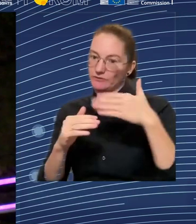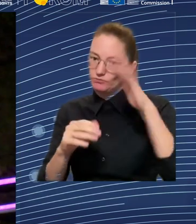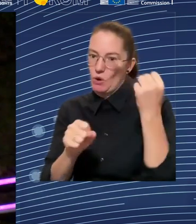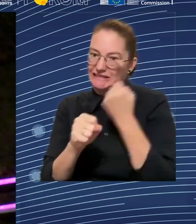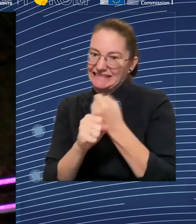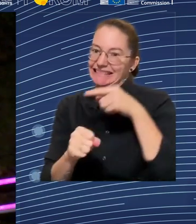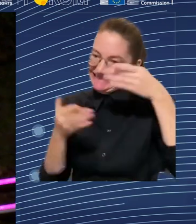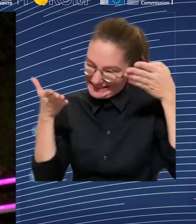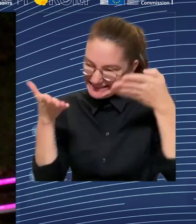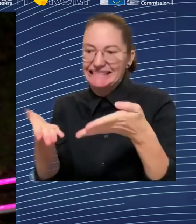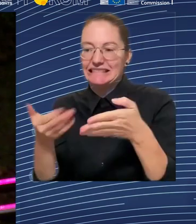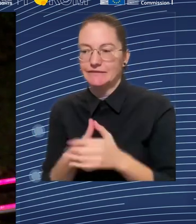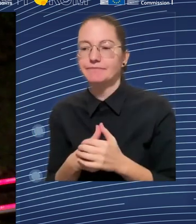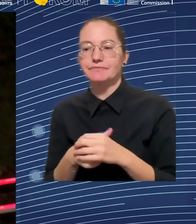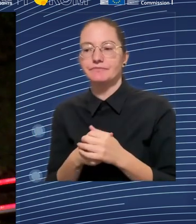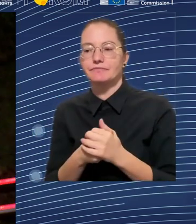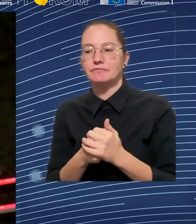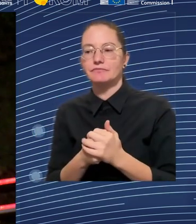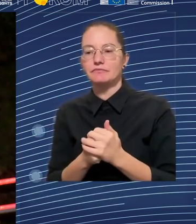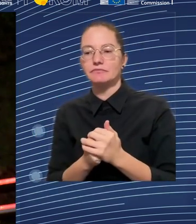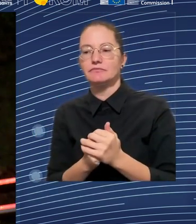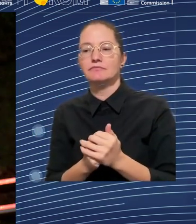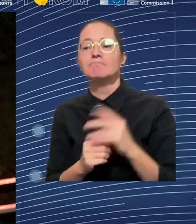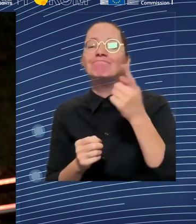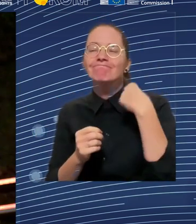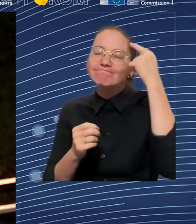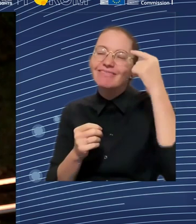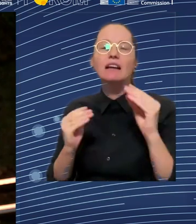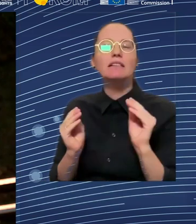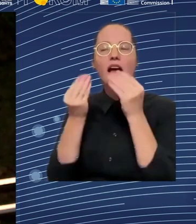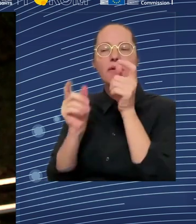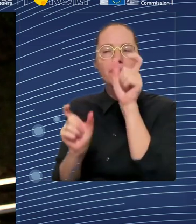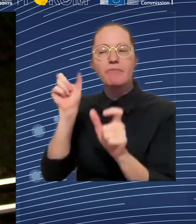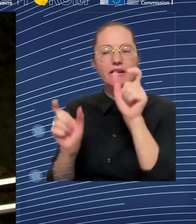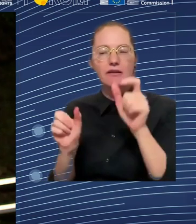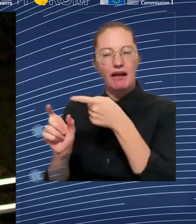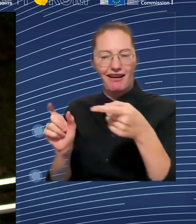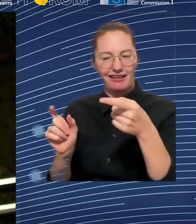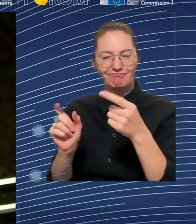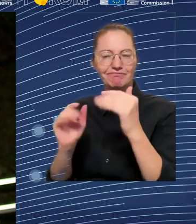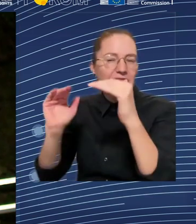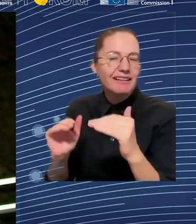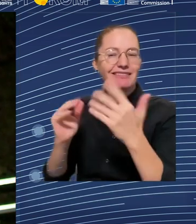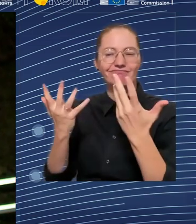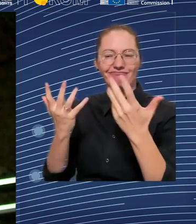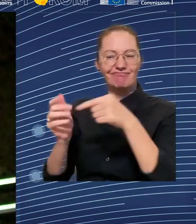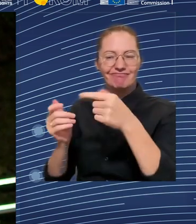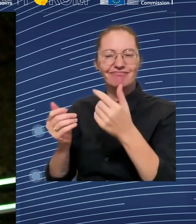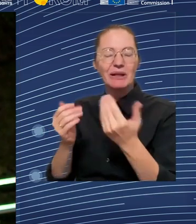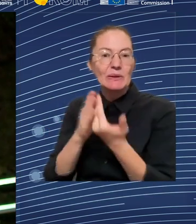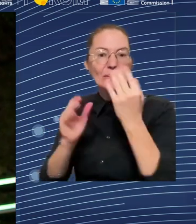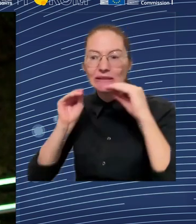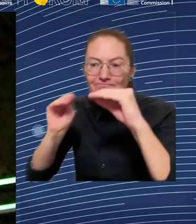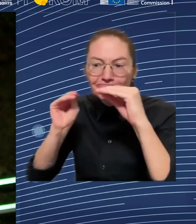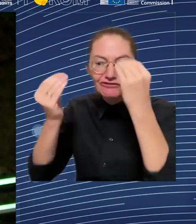requirement, of course, is doing better in terms of the types of training courses and access to that training that we do for adults. So